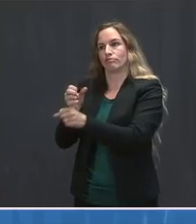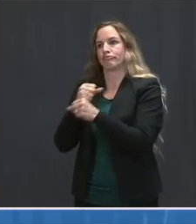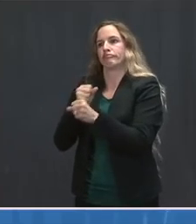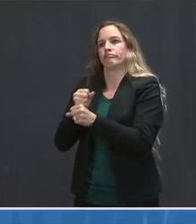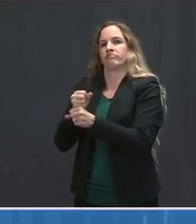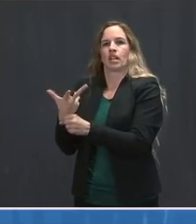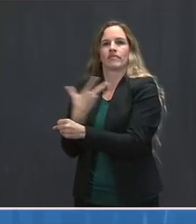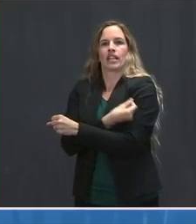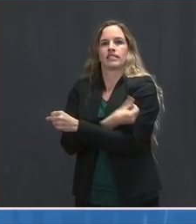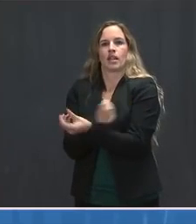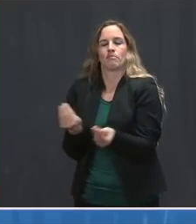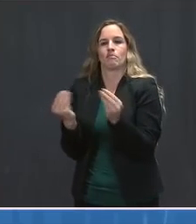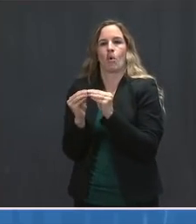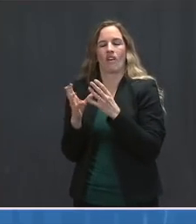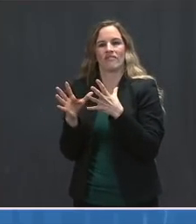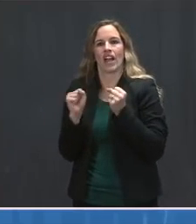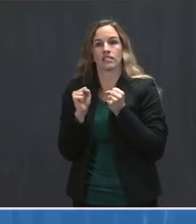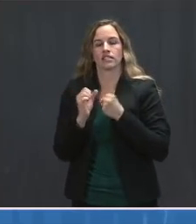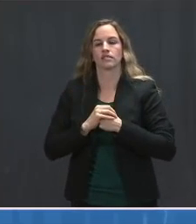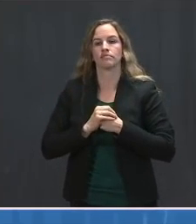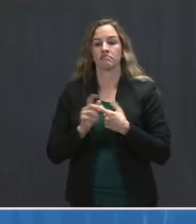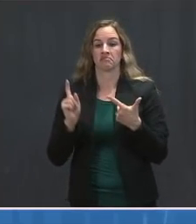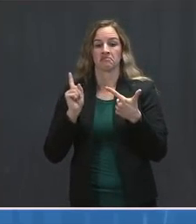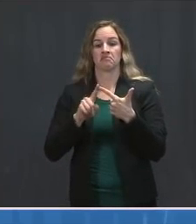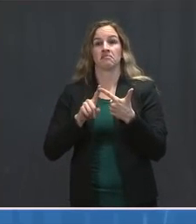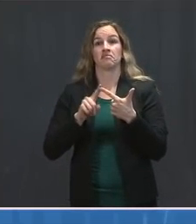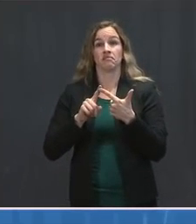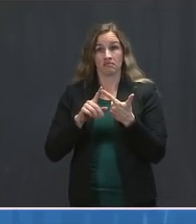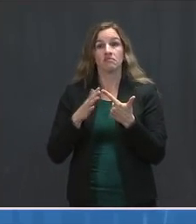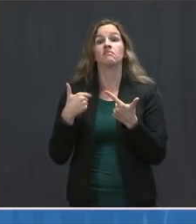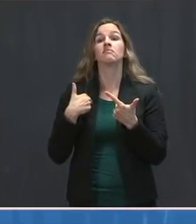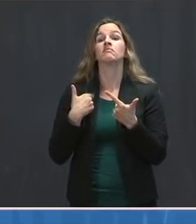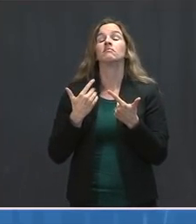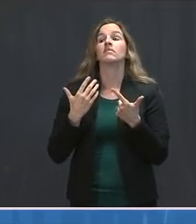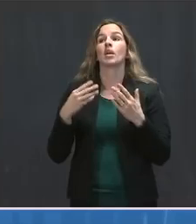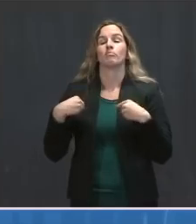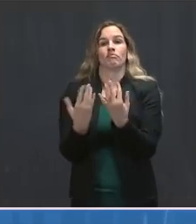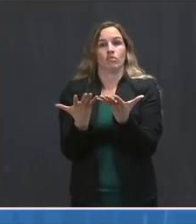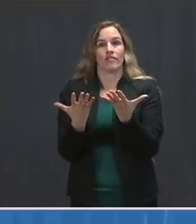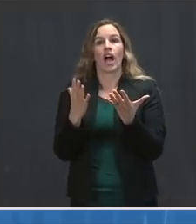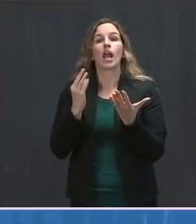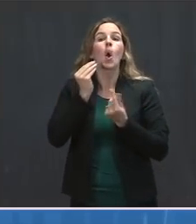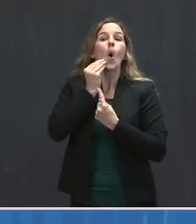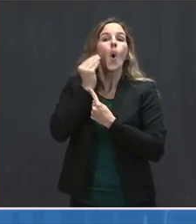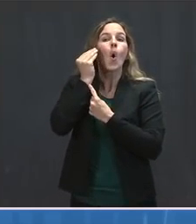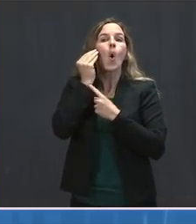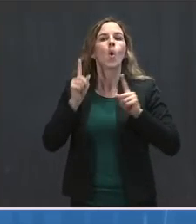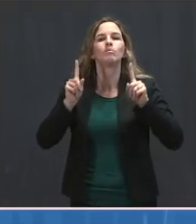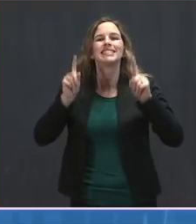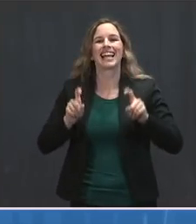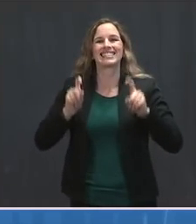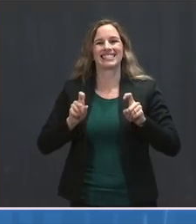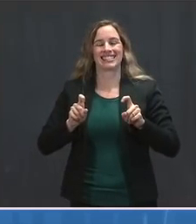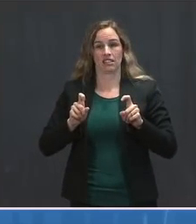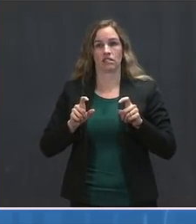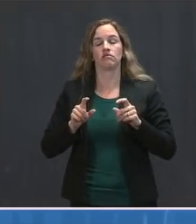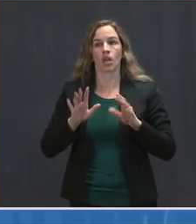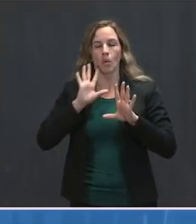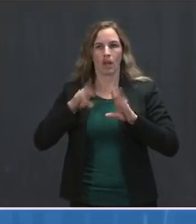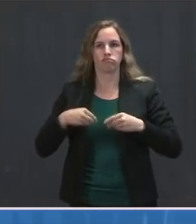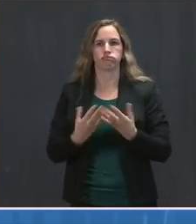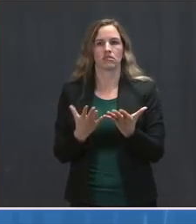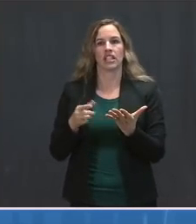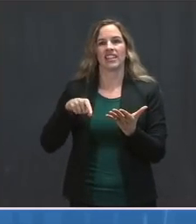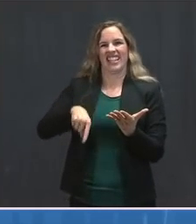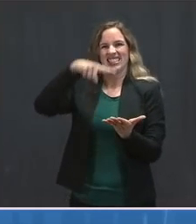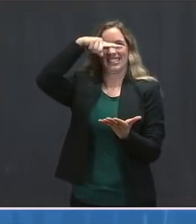more than 60 million point-of-care tests or at-home tests by this summer. And that's in addition to the news Andy announced on Monday about the Illume test.